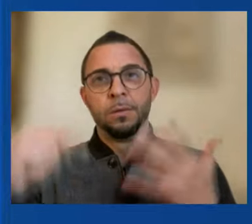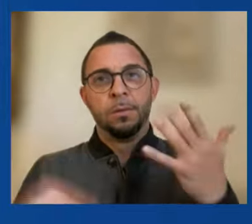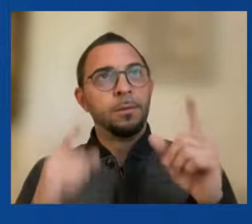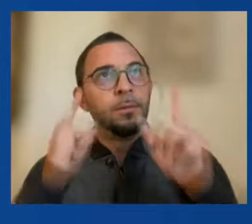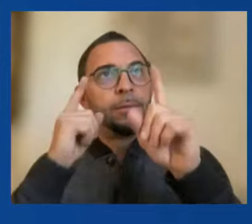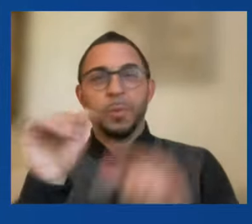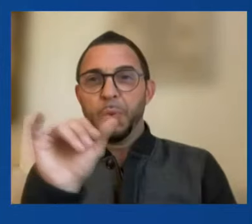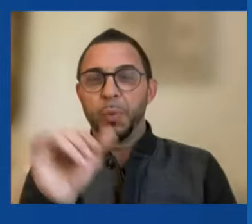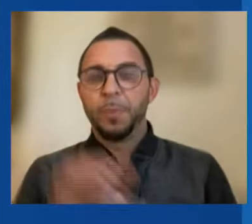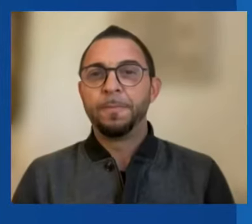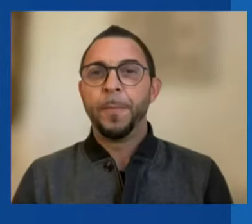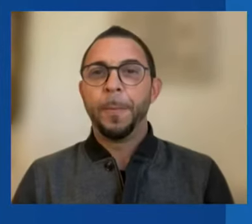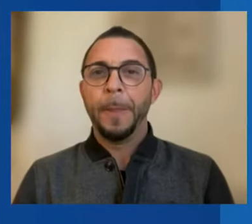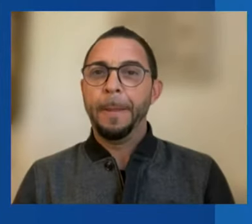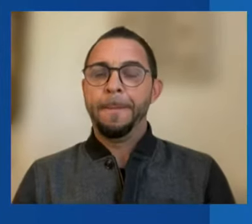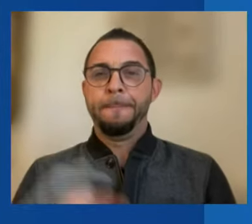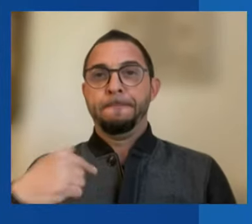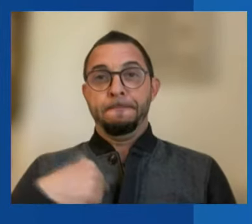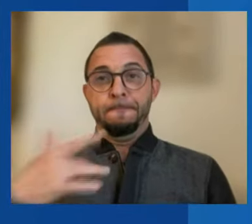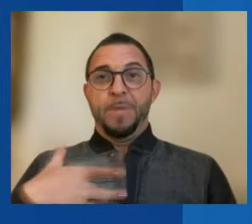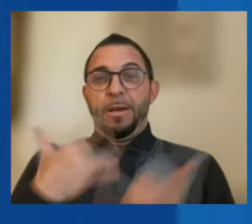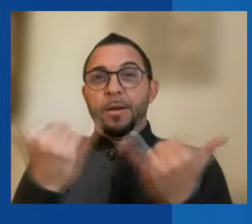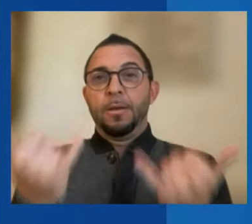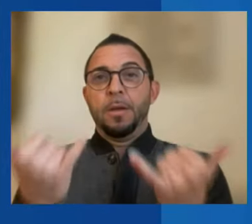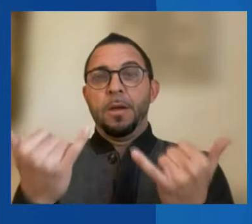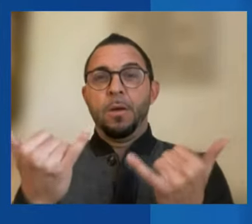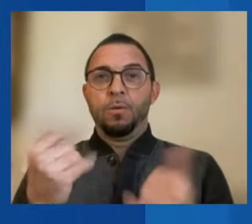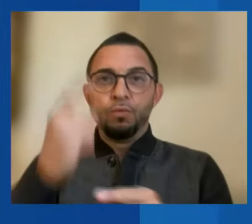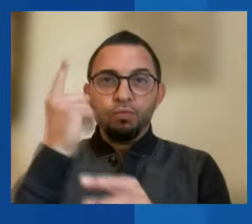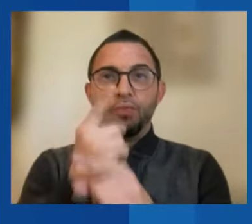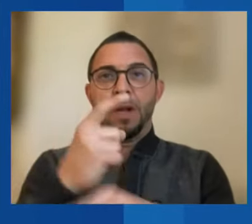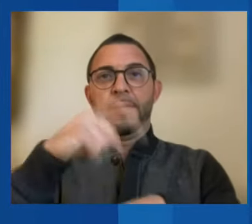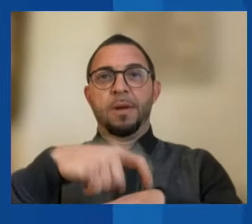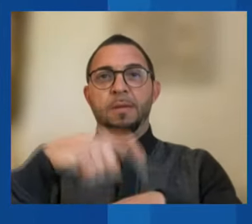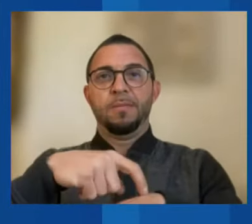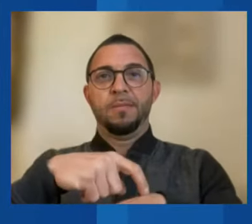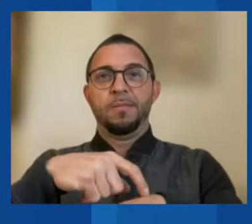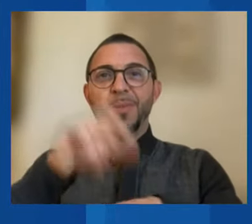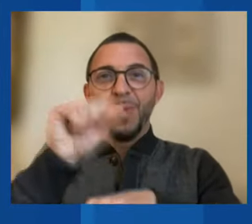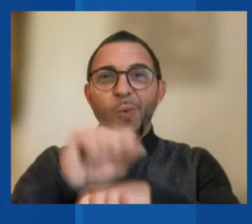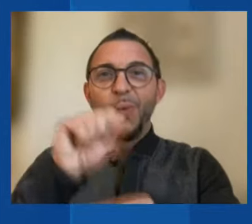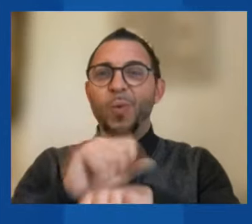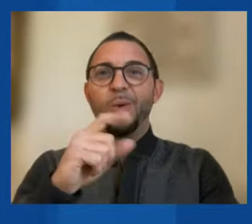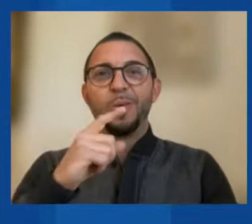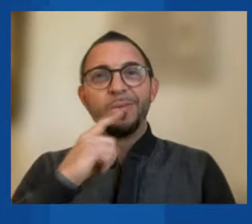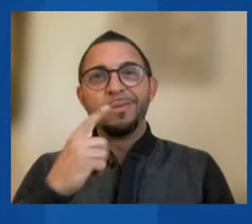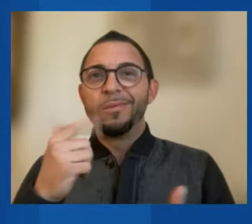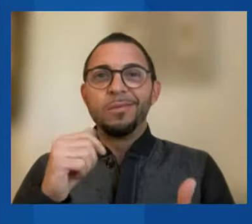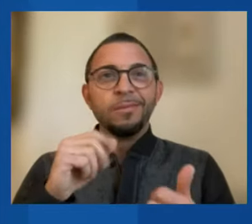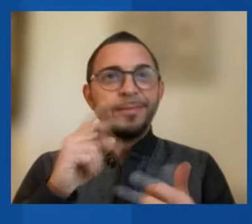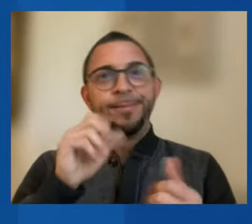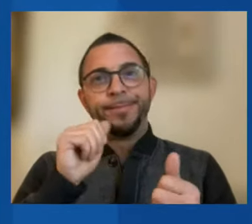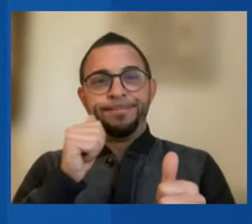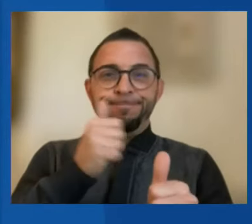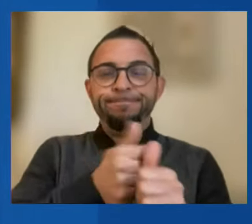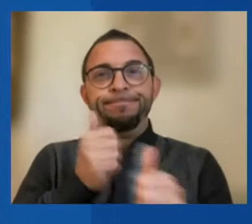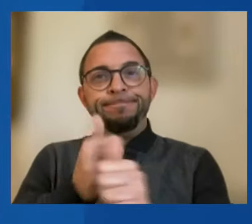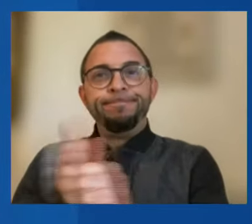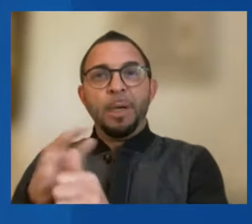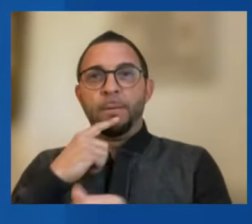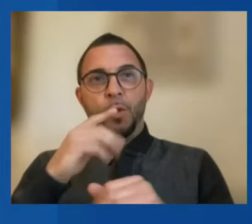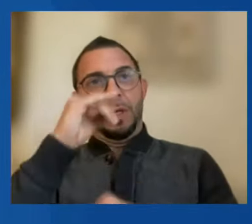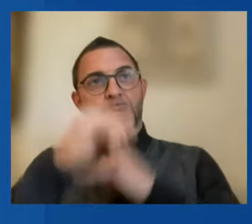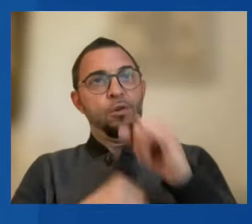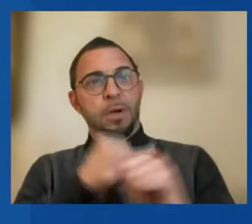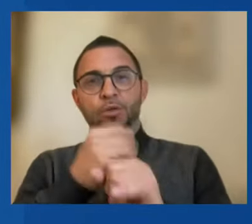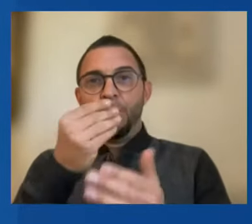Yet, I see this as the right time to work to address the gaps in our international financial system